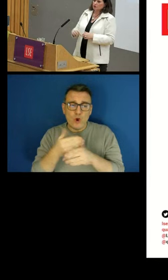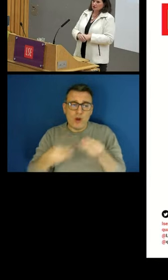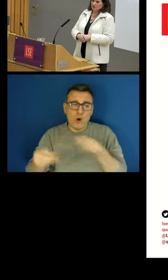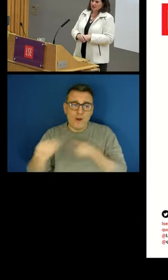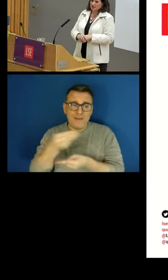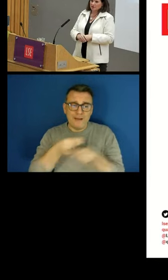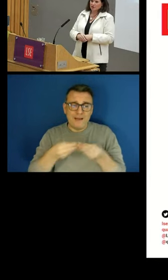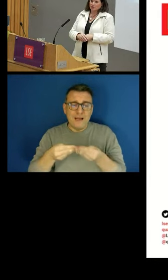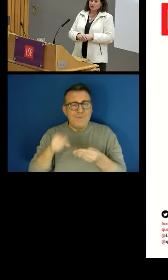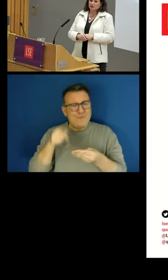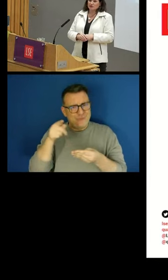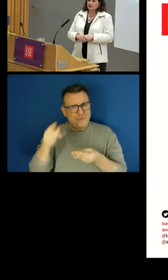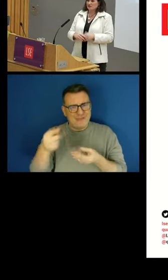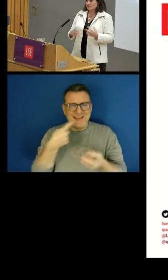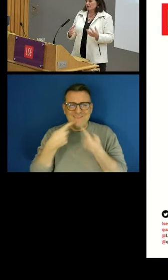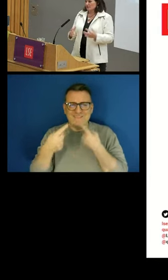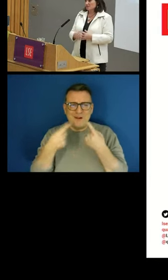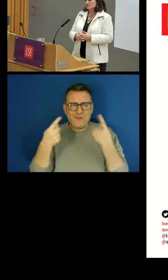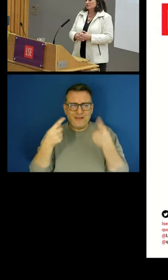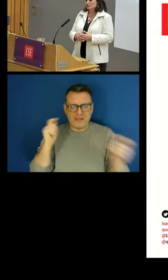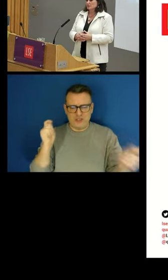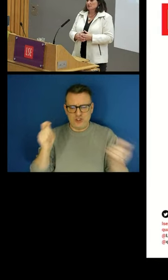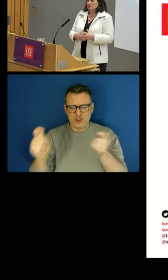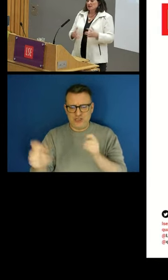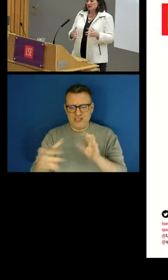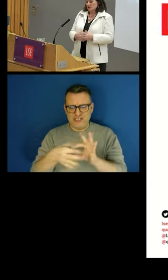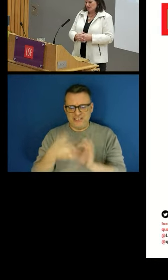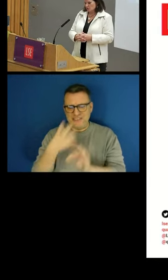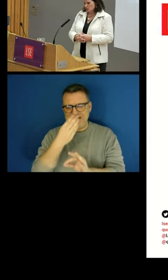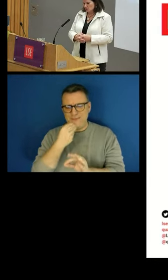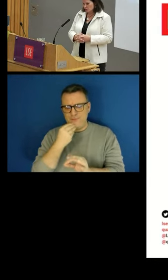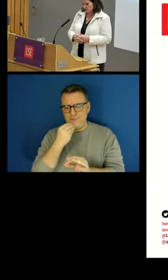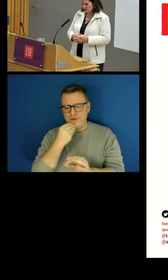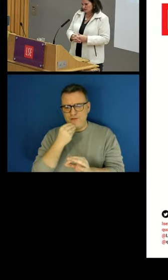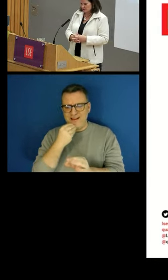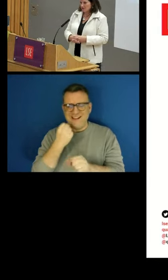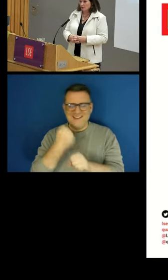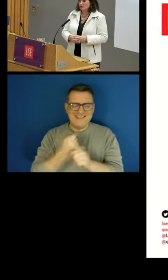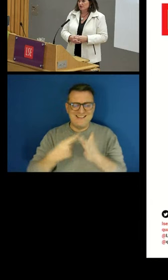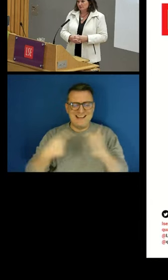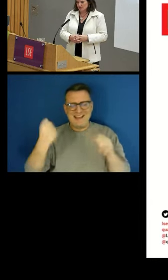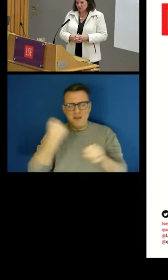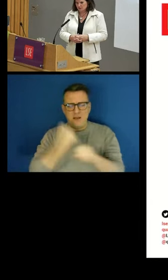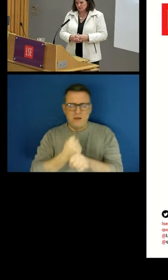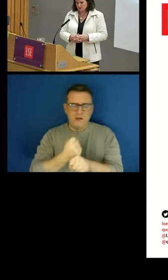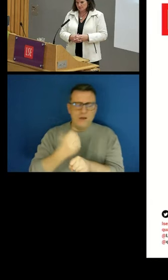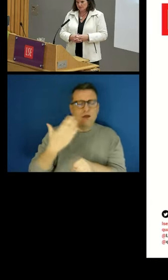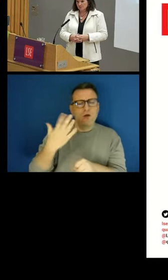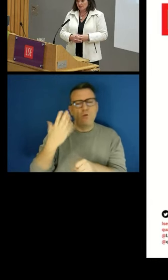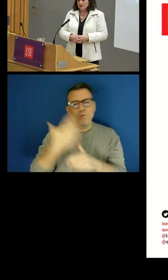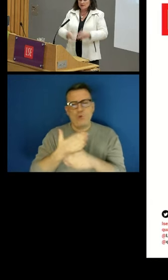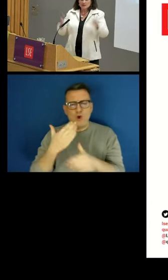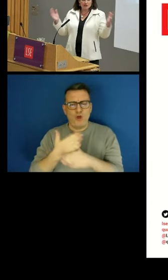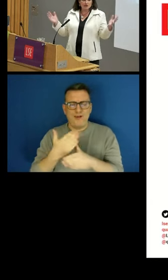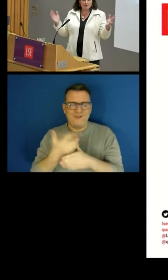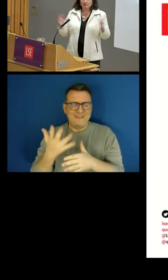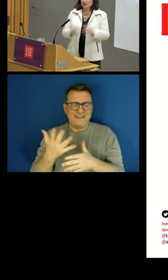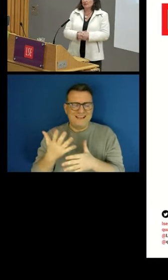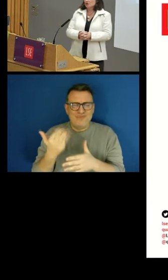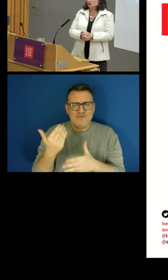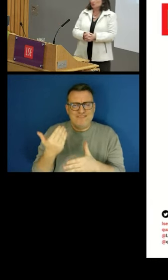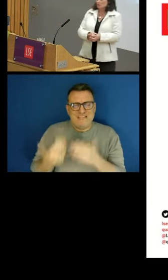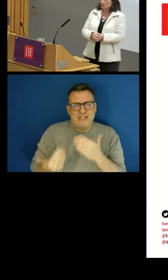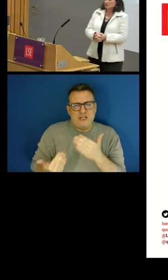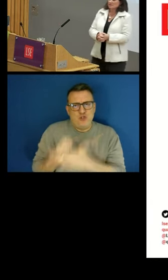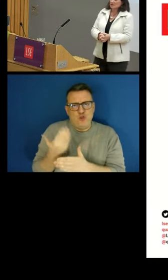measure the evolution of the gig economy because it's a very recent phenomenon and not all surveys include information on this. So